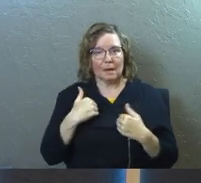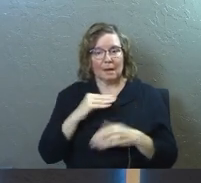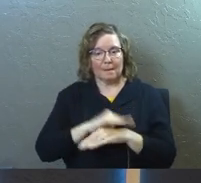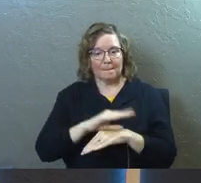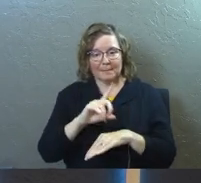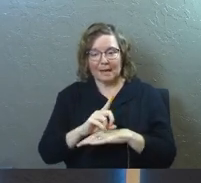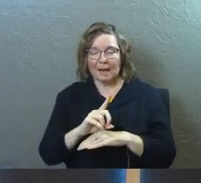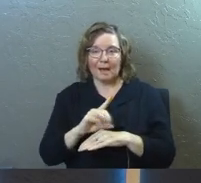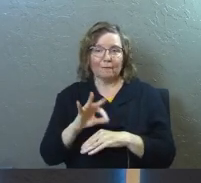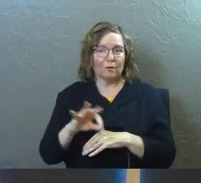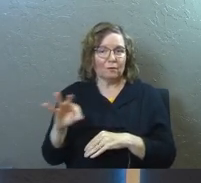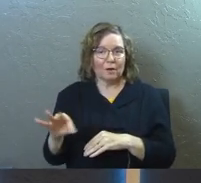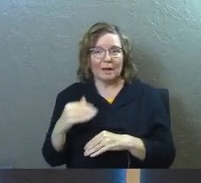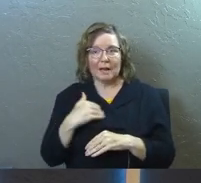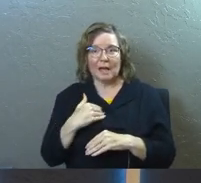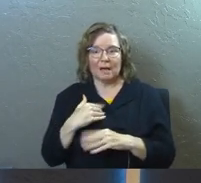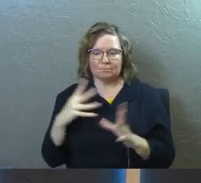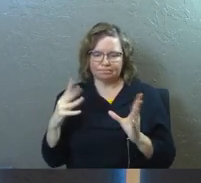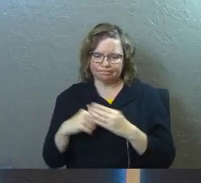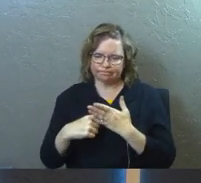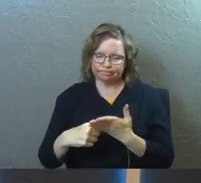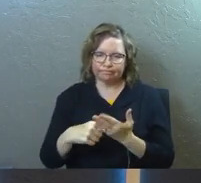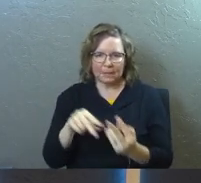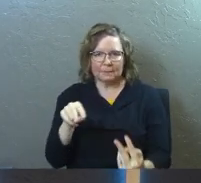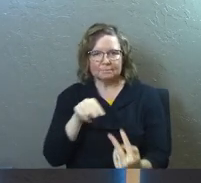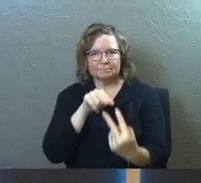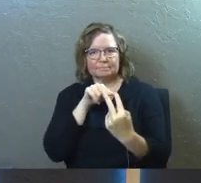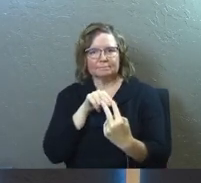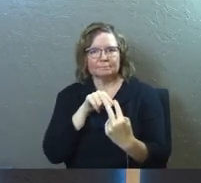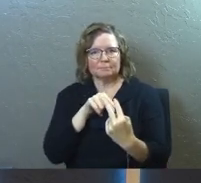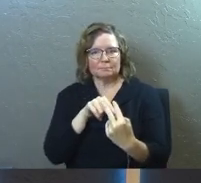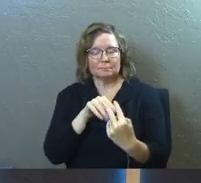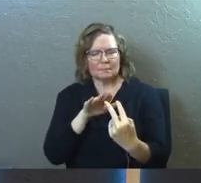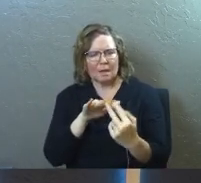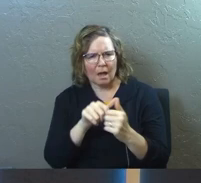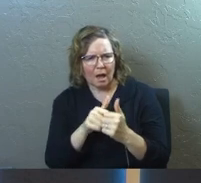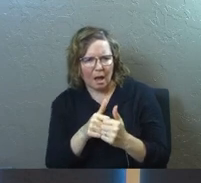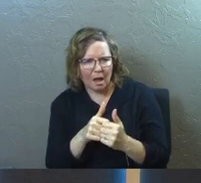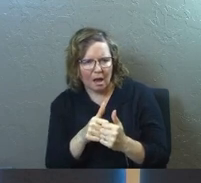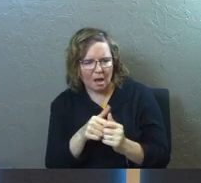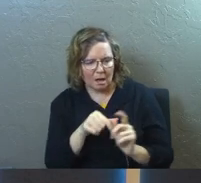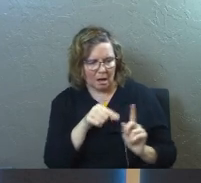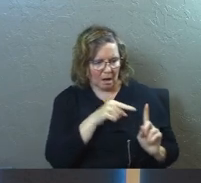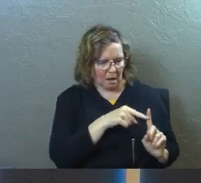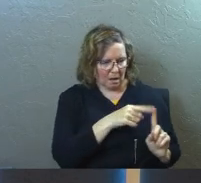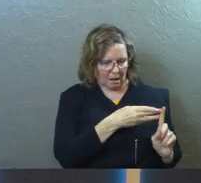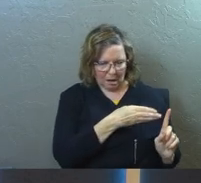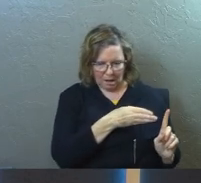McDonald's fries and have a summit and look each other in the eyes and say, how do we get from here to Carl and Ellie?